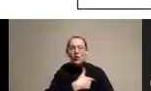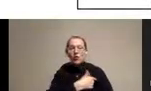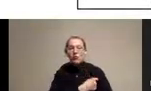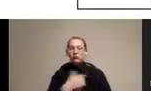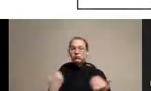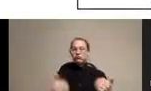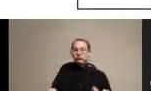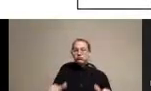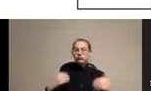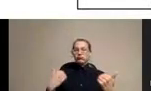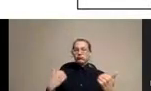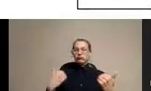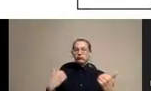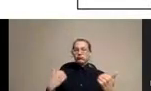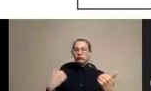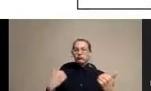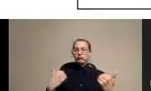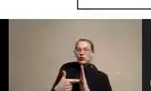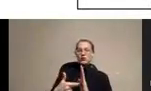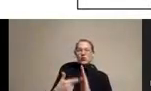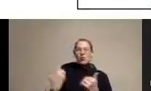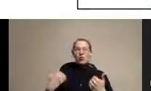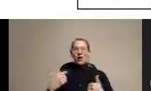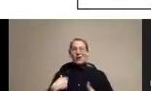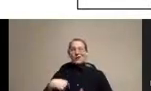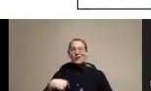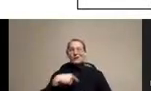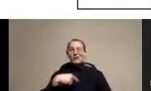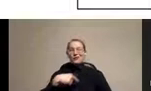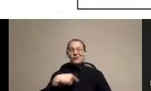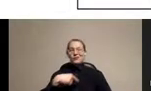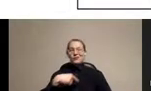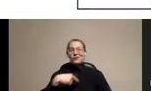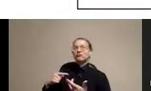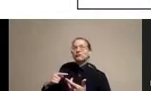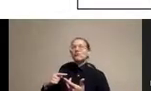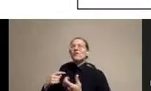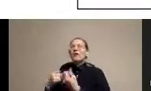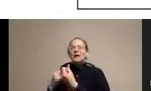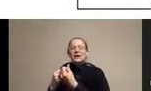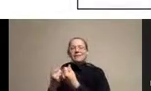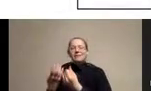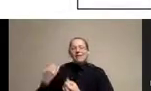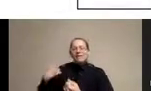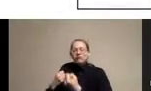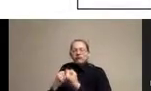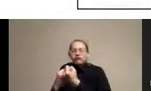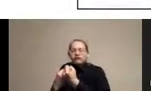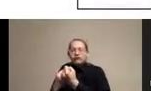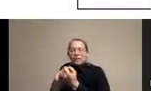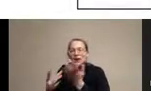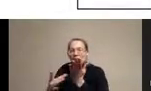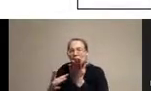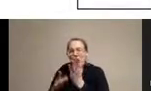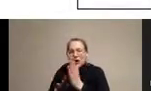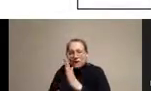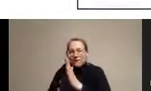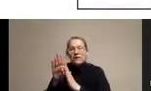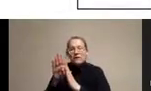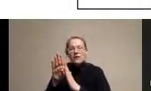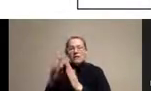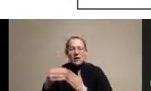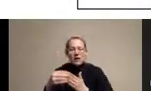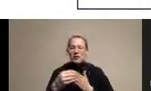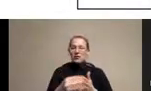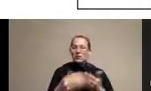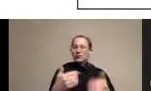coming to fruition of something we had invested in, which is mRNA technology that resulted in these. vaccines. But although that was a success, our technical